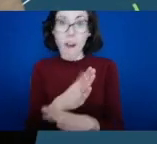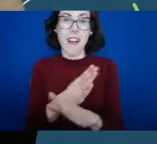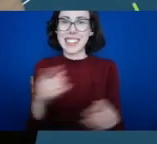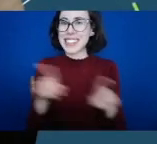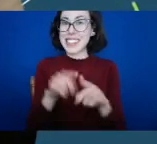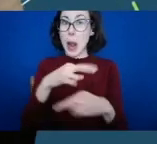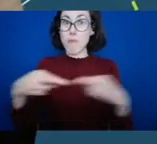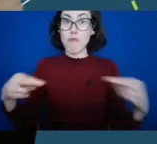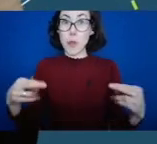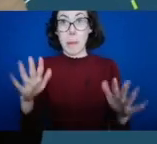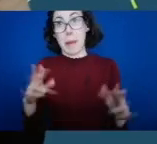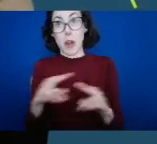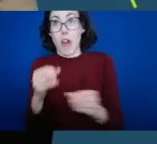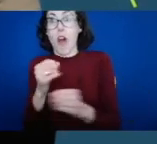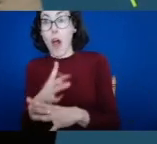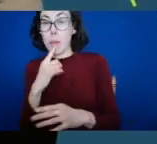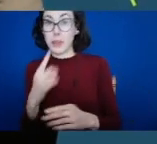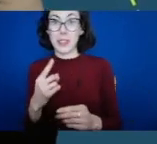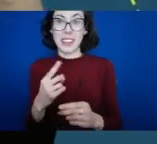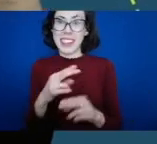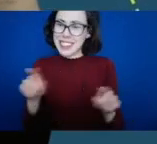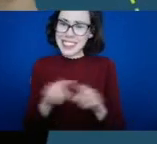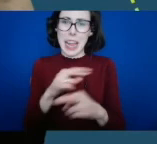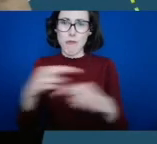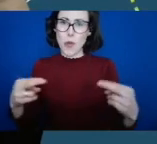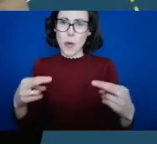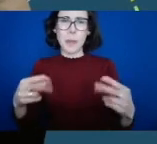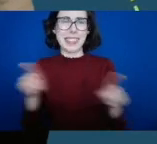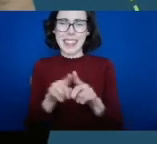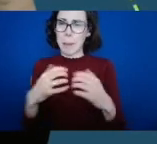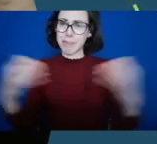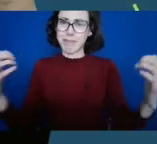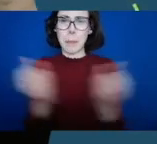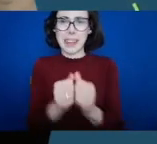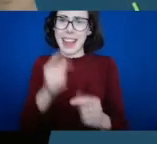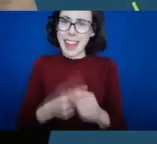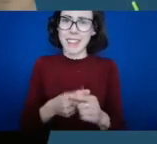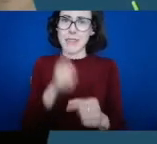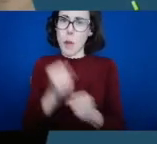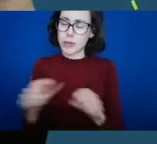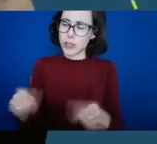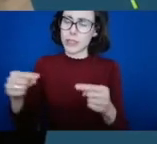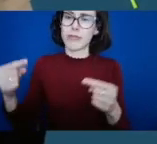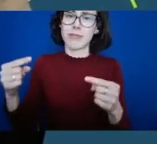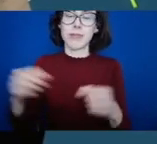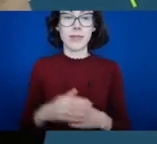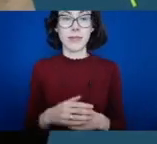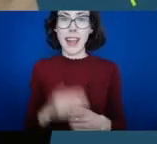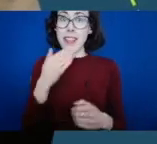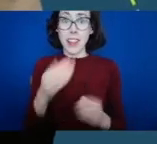challenges than 2020 did. Yes. Thank you all very much for joining us from all over the world. A special thanks again to our two